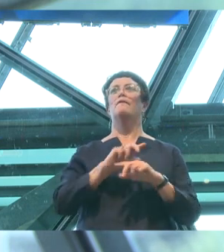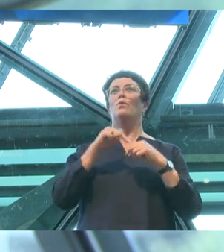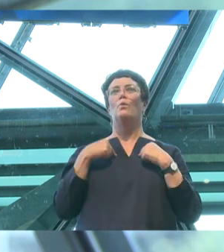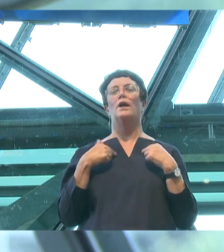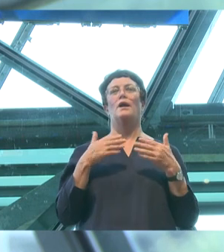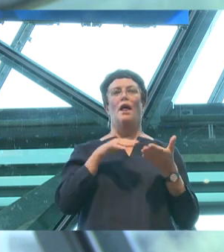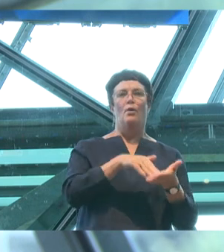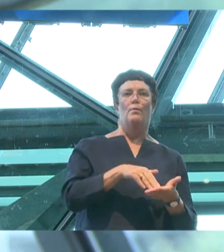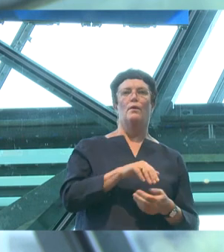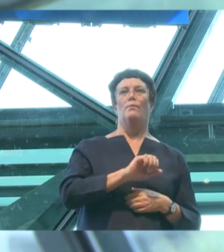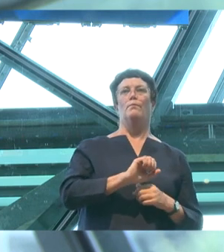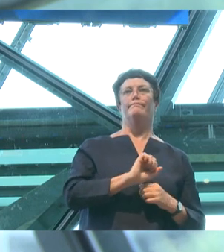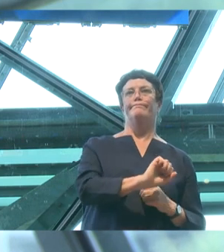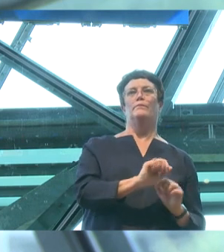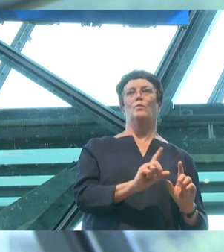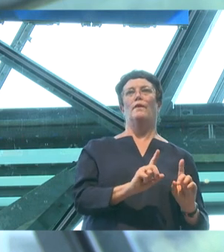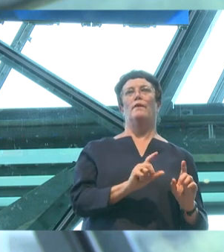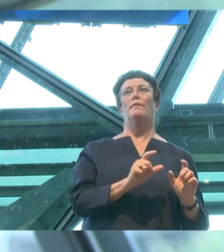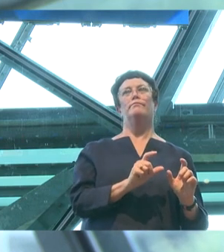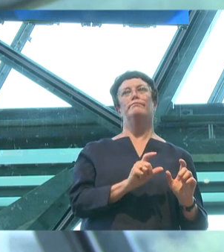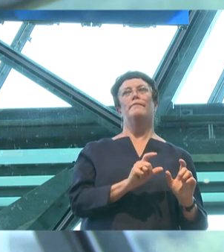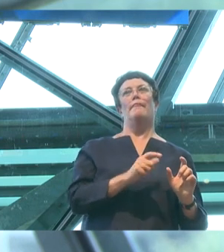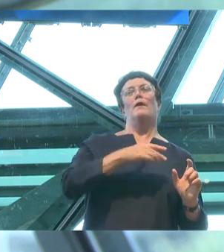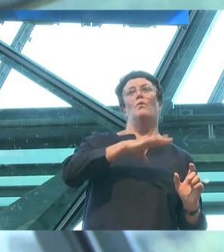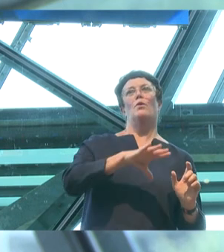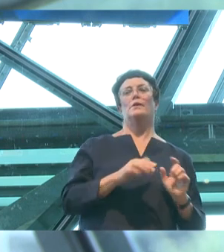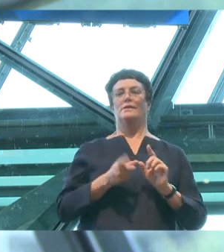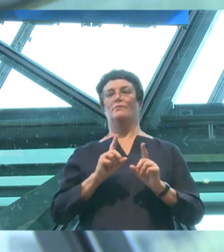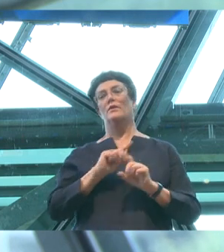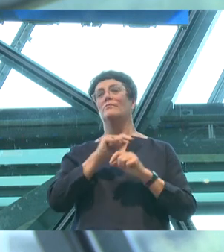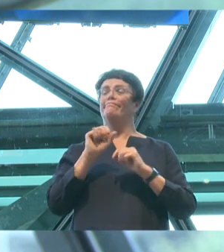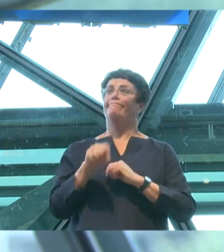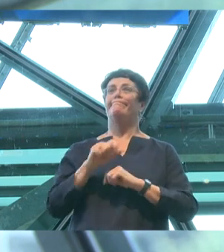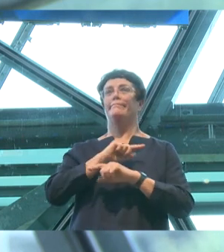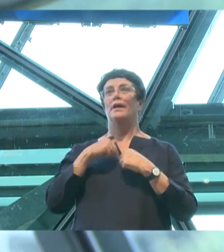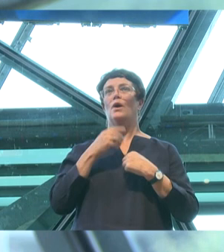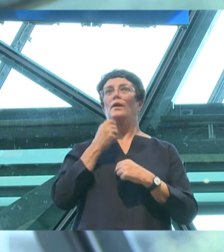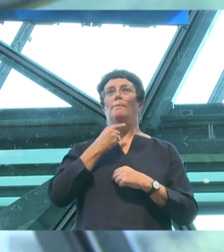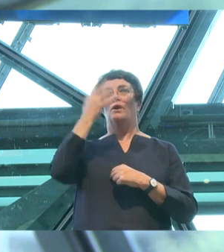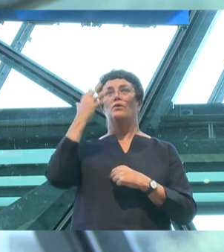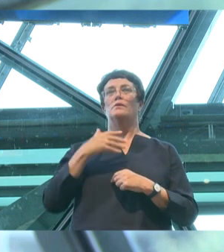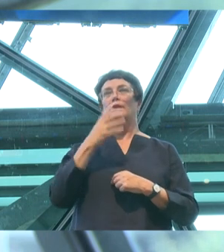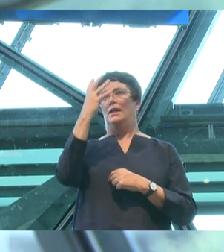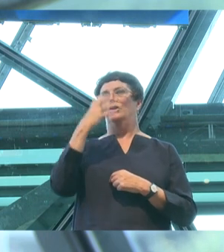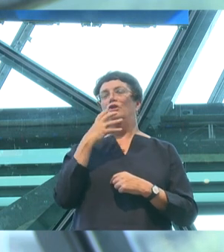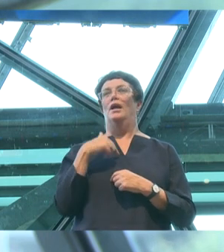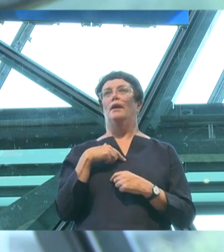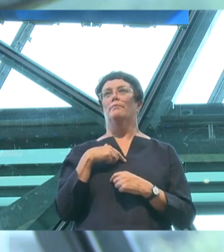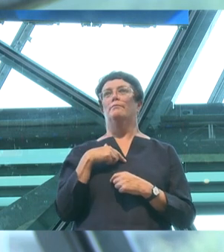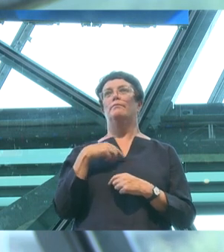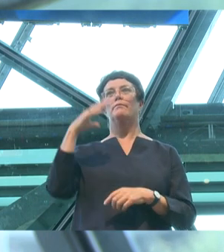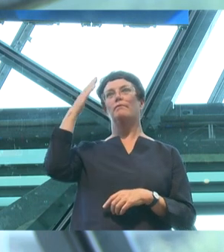we're mature enough to acknowledge that sometimes, to our embarrassment and shame, that it's adults,